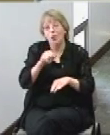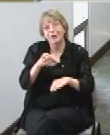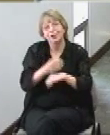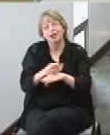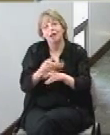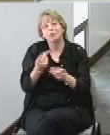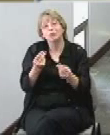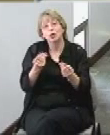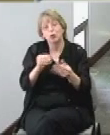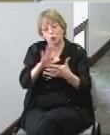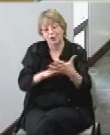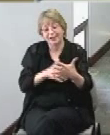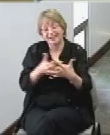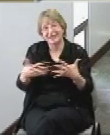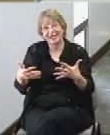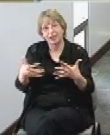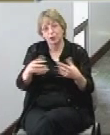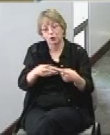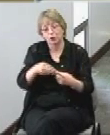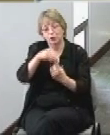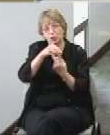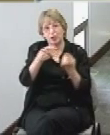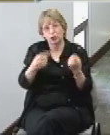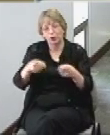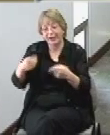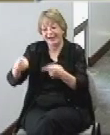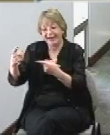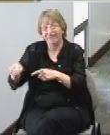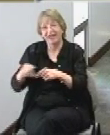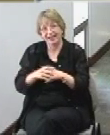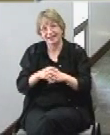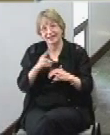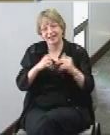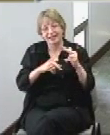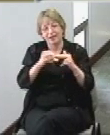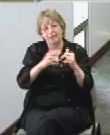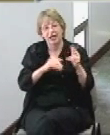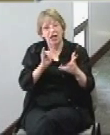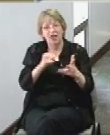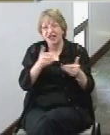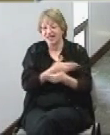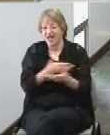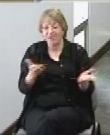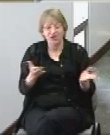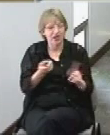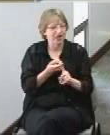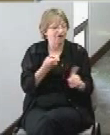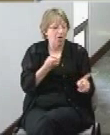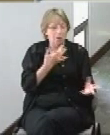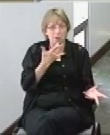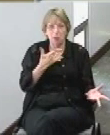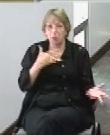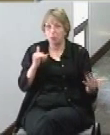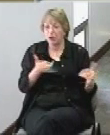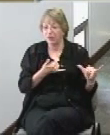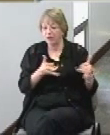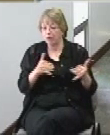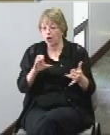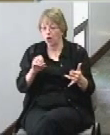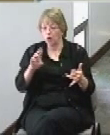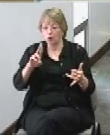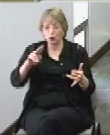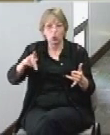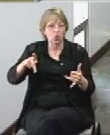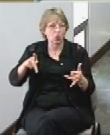schedule special events in the building that's everything from birthday parties corporate outings